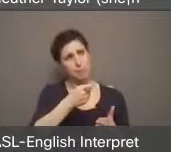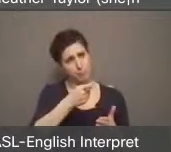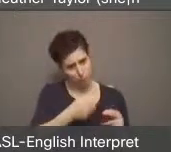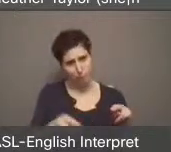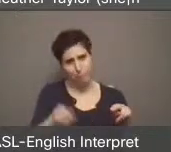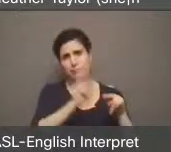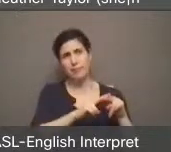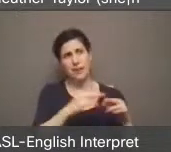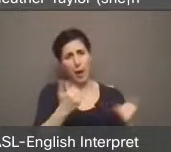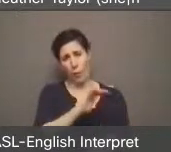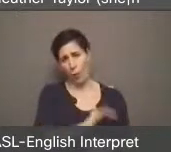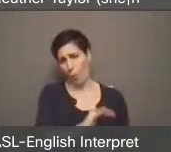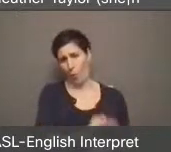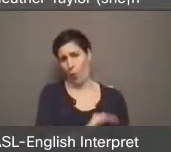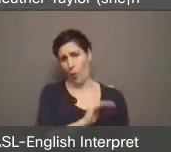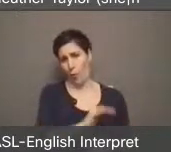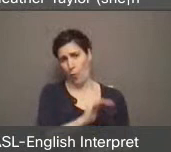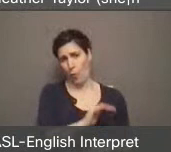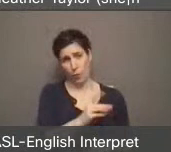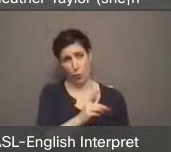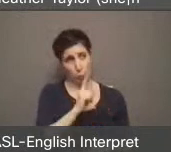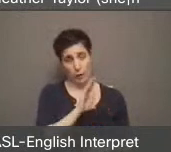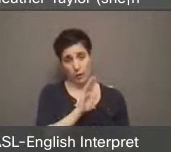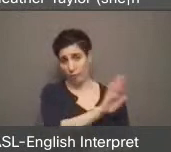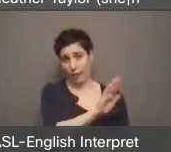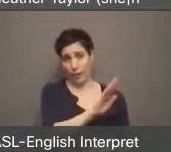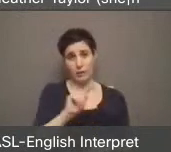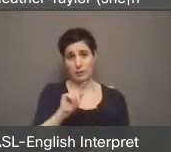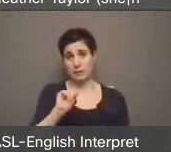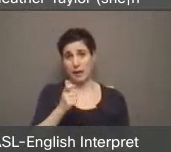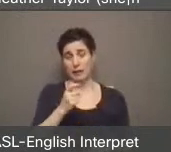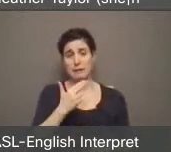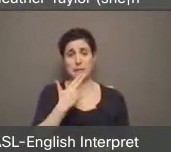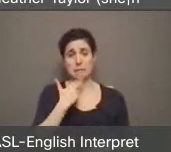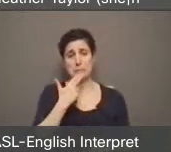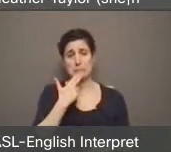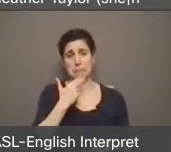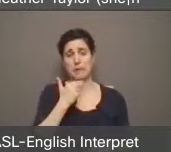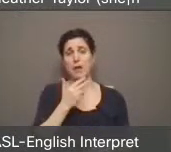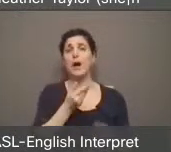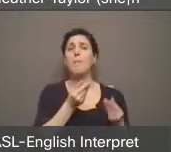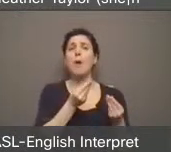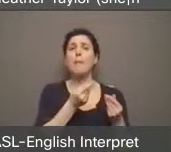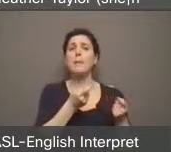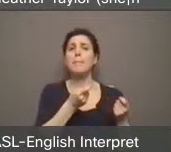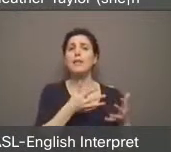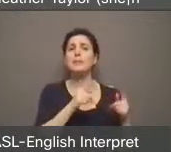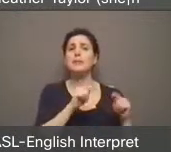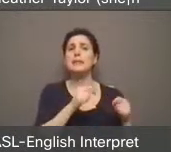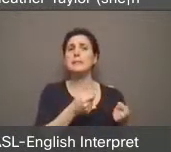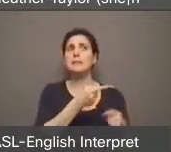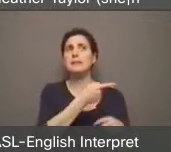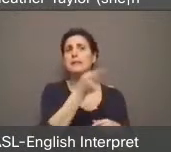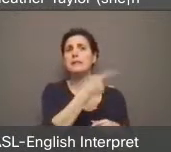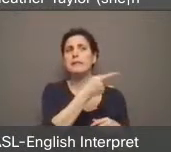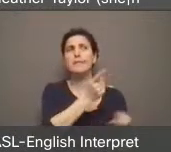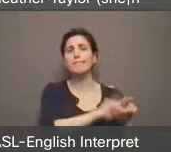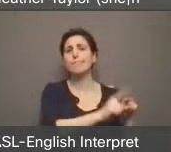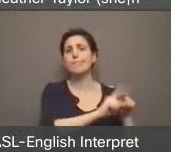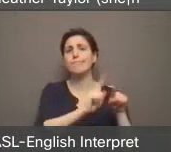if at all, on the property management companies and the